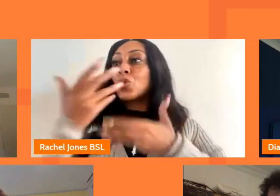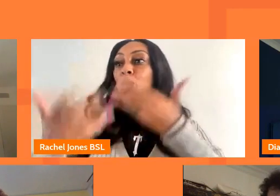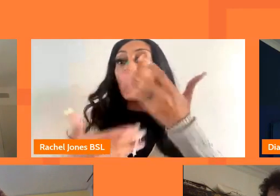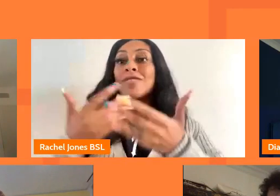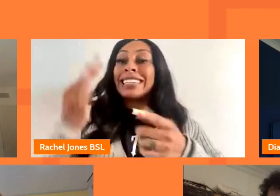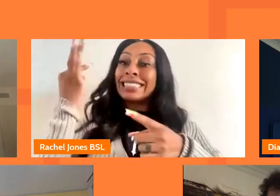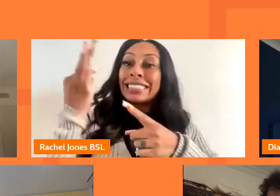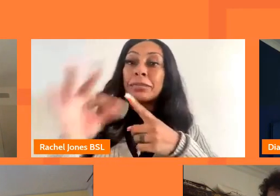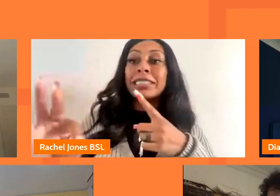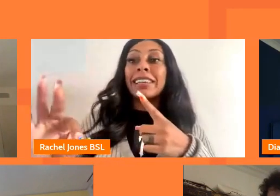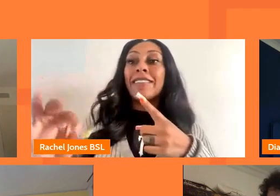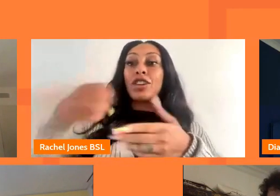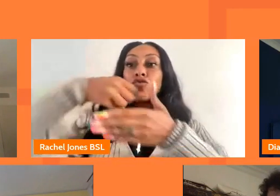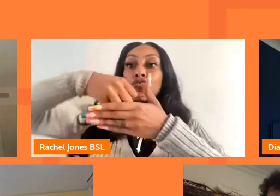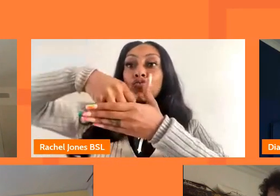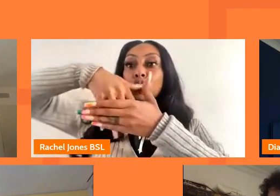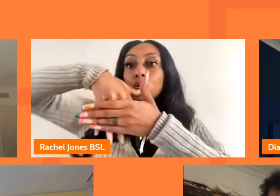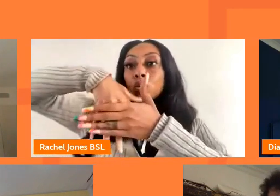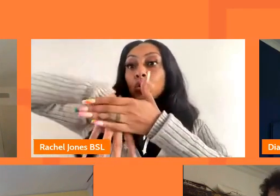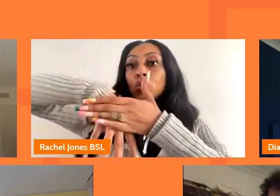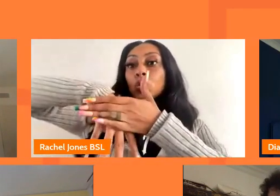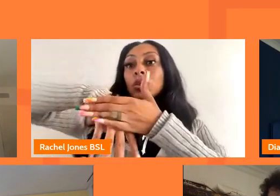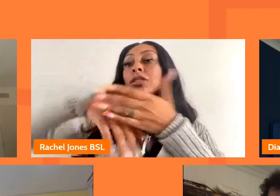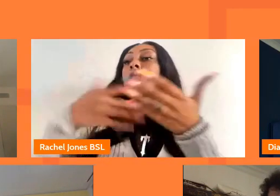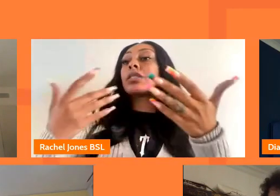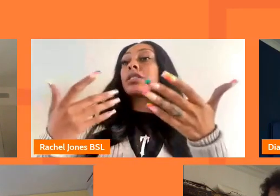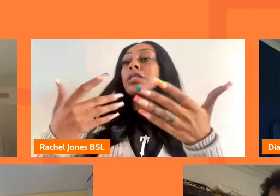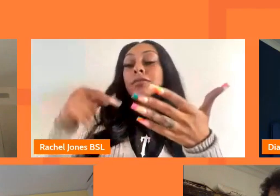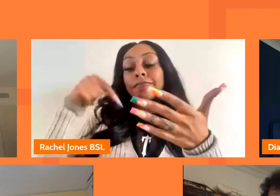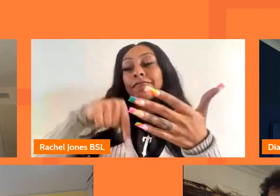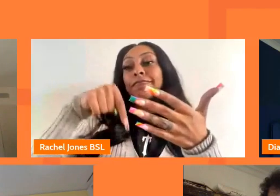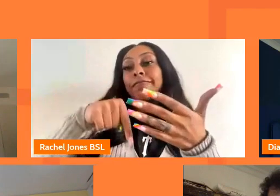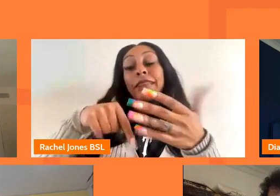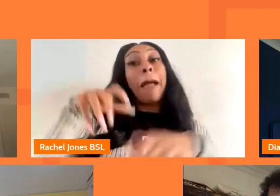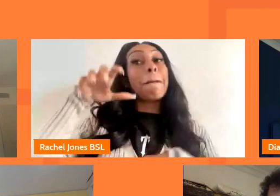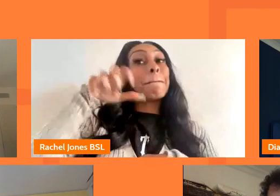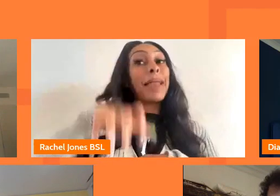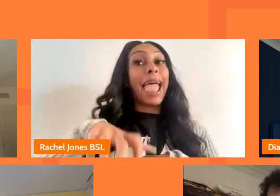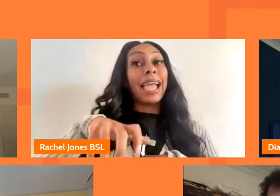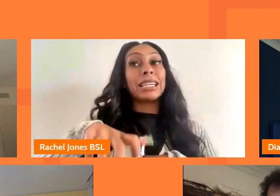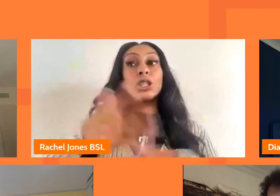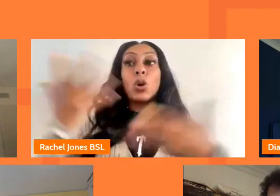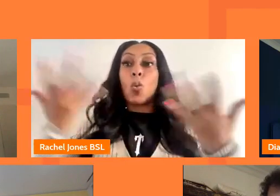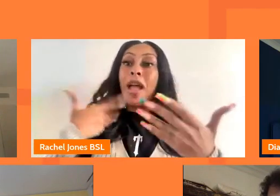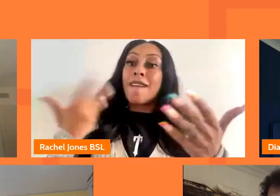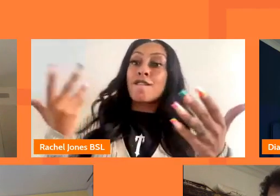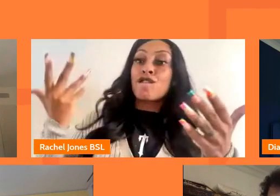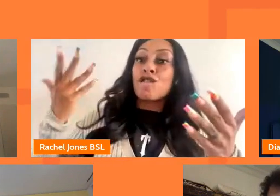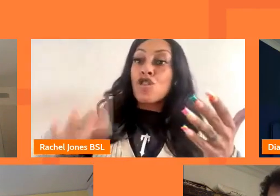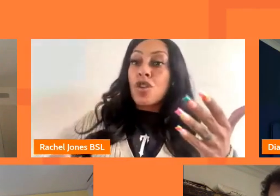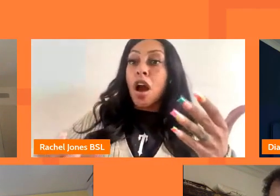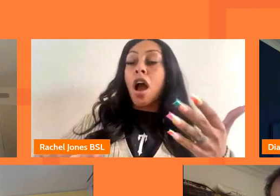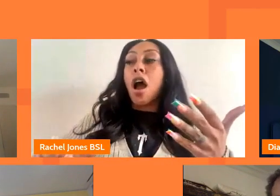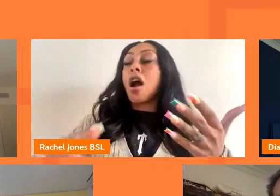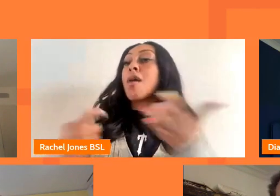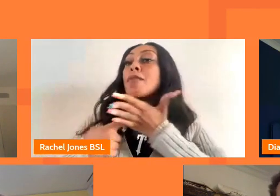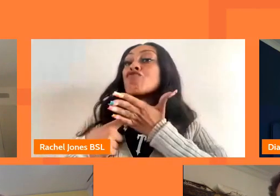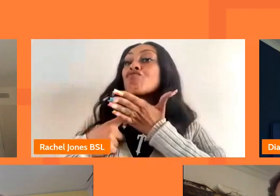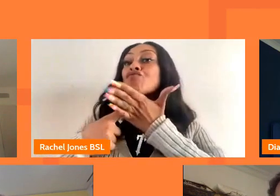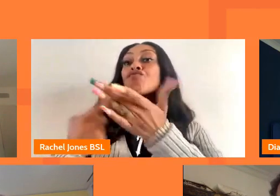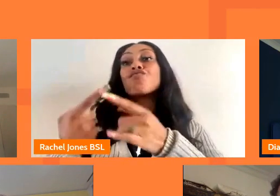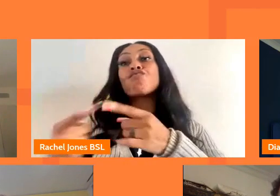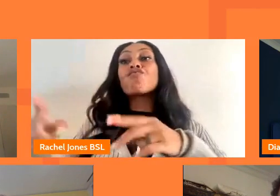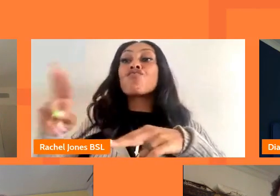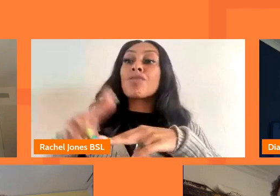are on our rooted somewhere because i also think that place is incredibly important to us um it's a reference for us it um